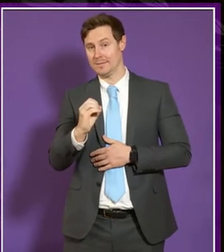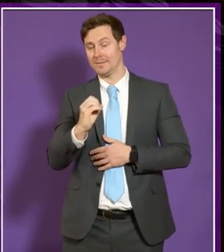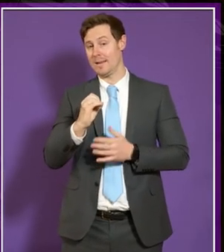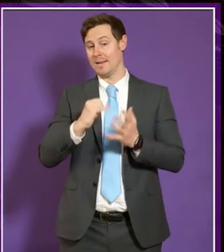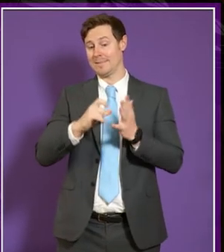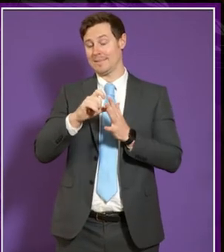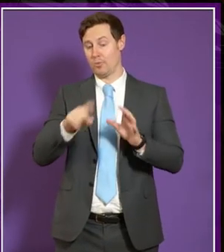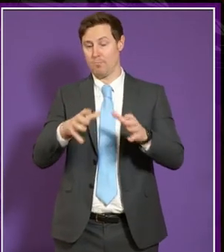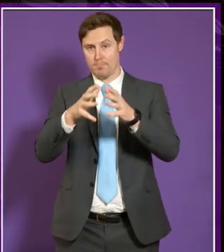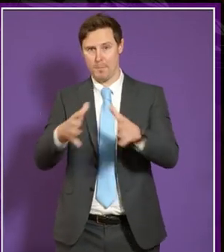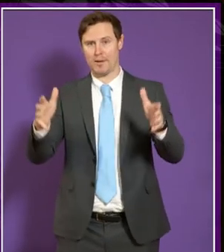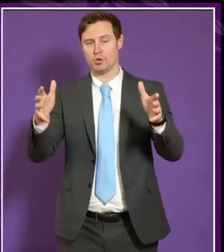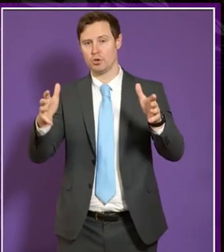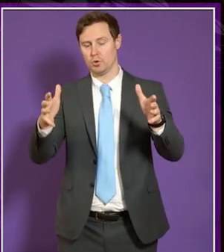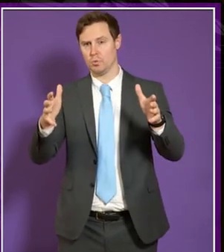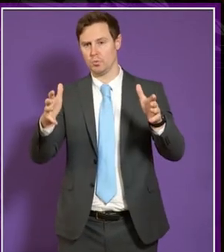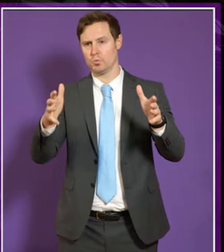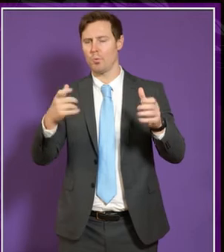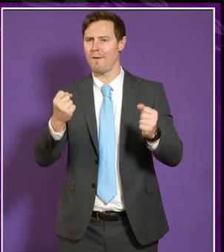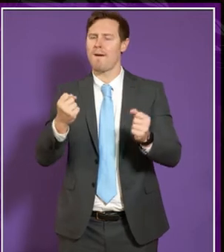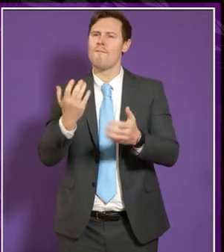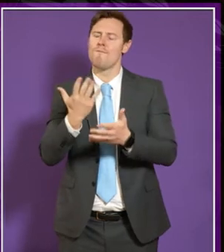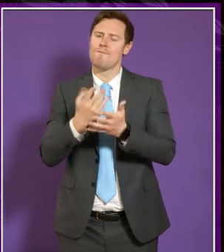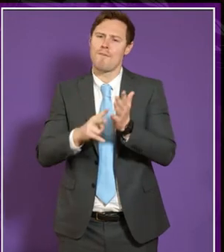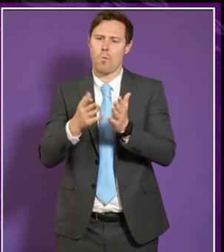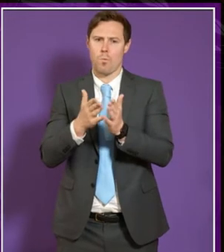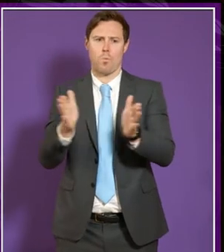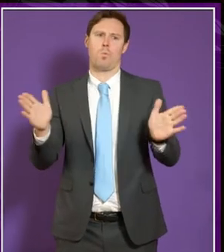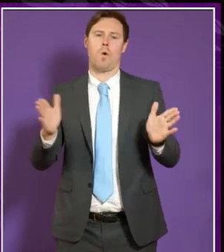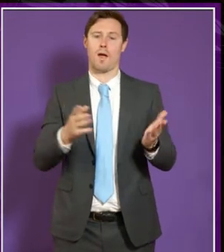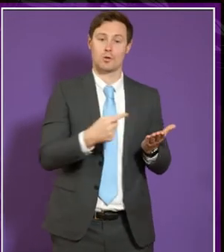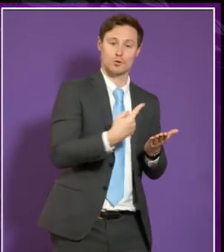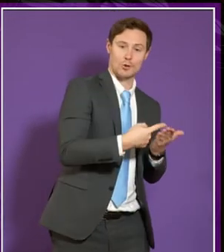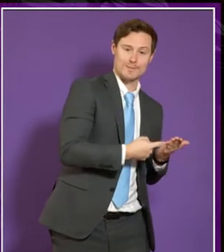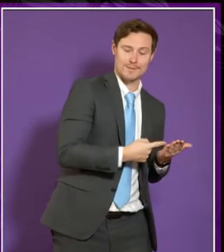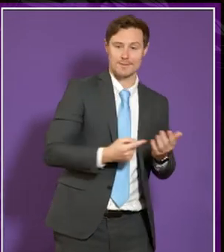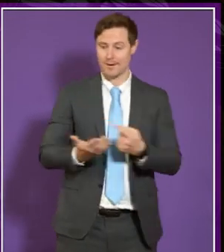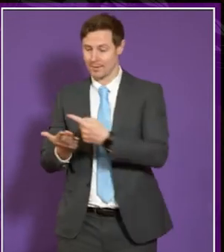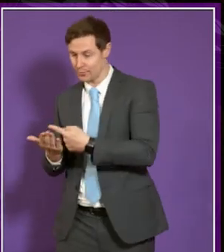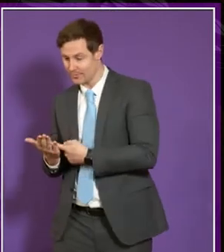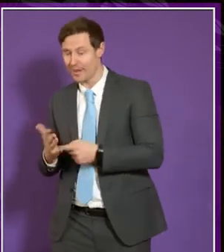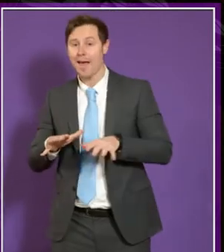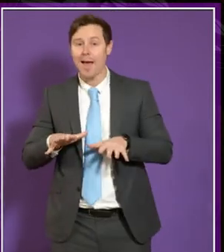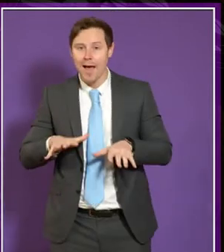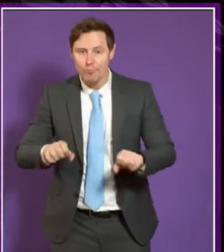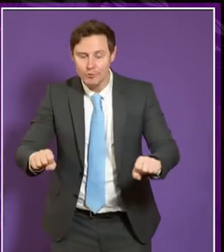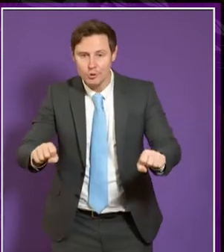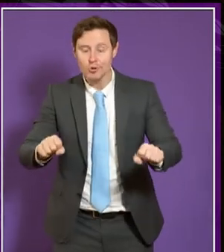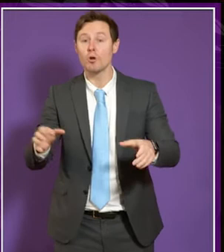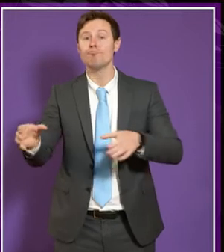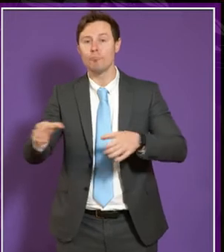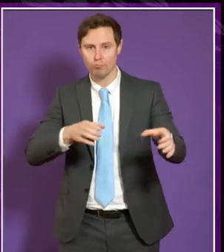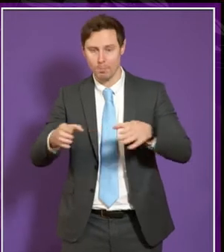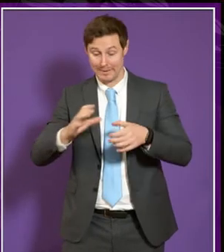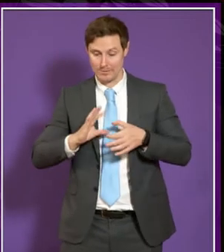student population and so we do have quite a wide widening access agenda we've got an outreach team student recruitment team who work very closely together